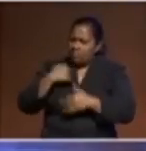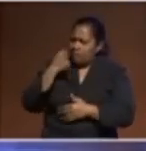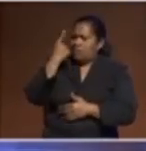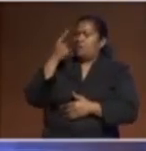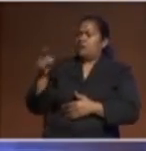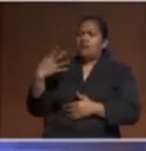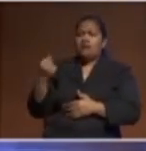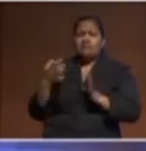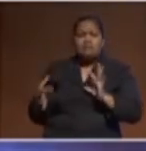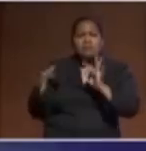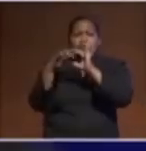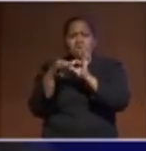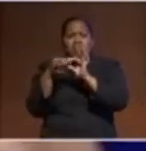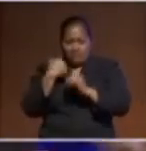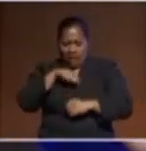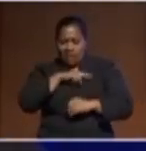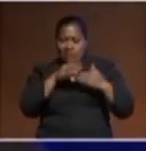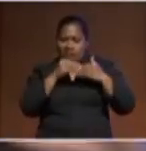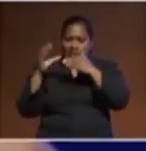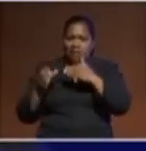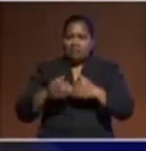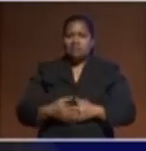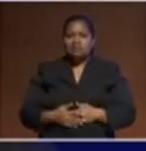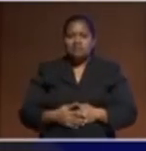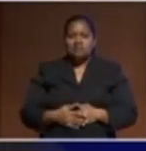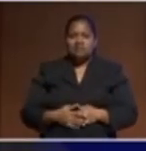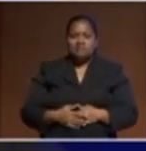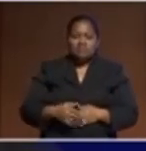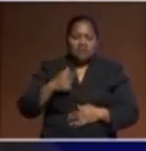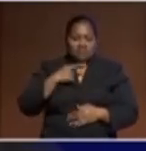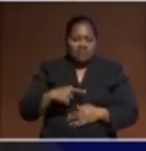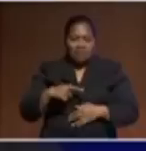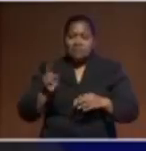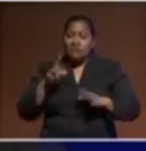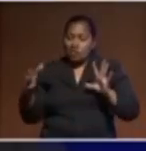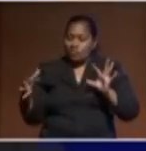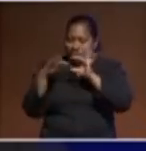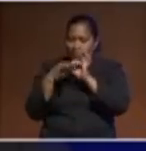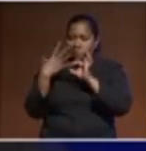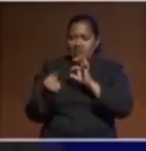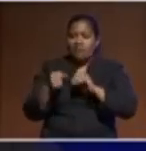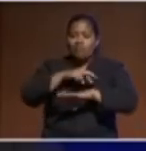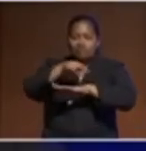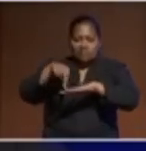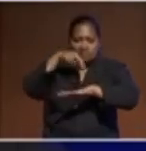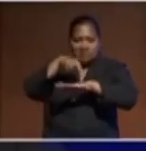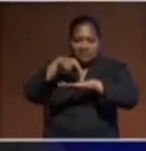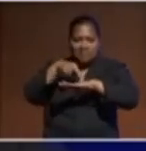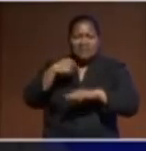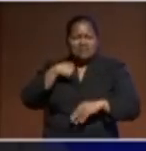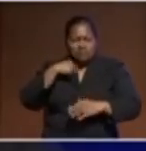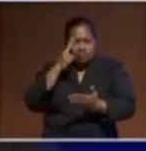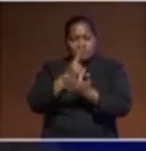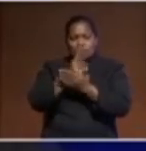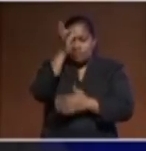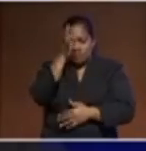us as leaders, because of the connection between us as a region. And I fundamentally believe that the